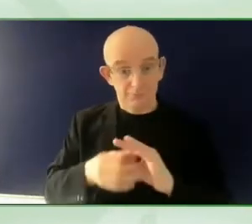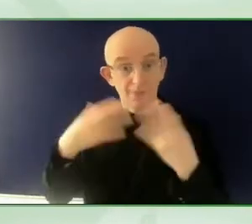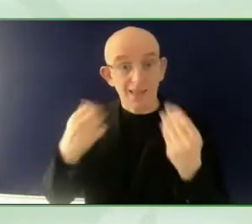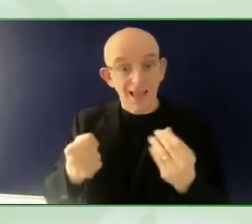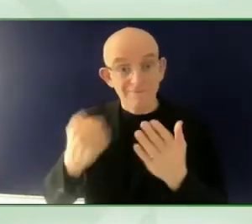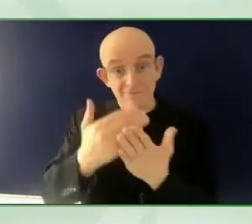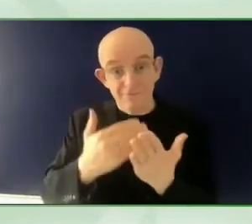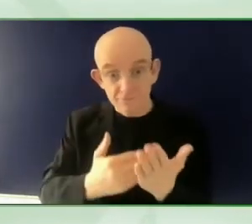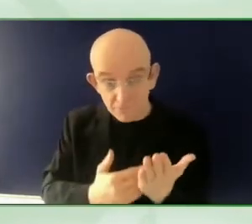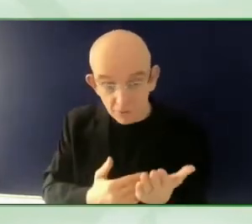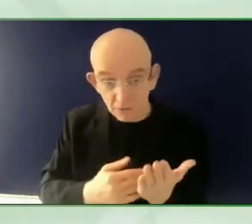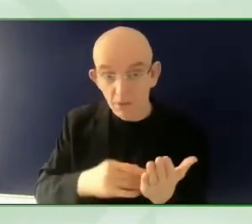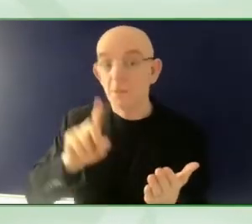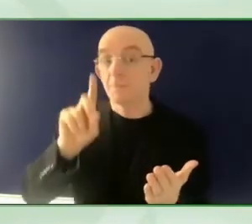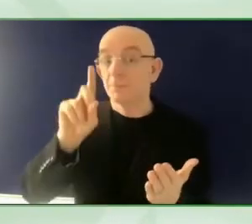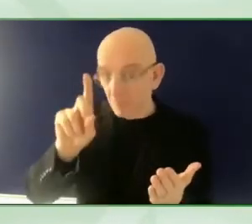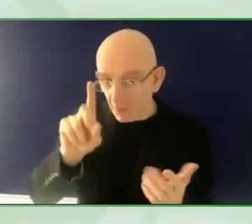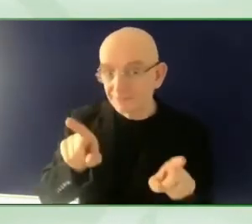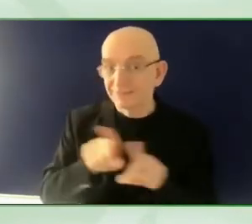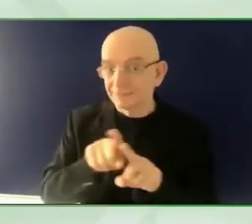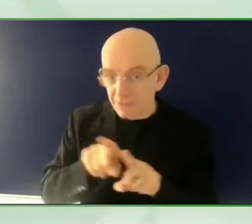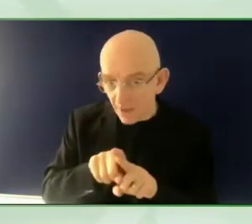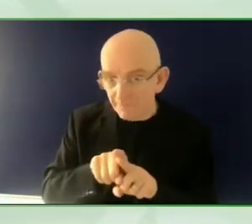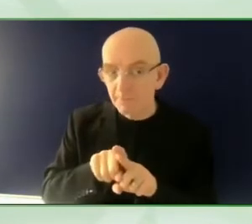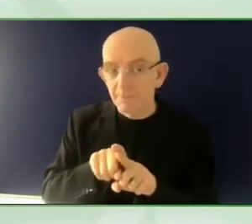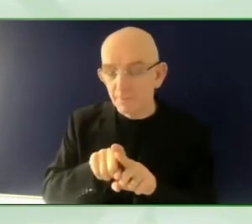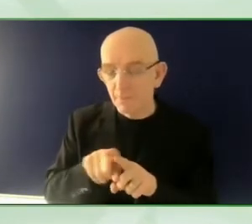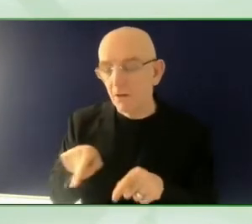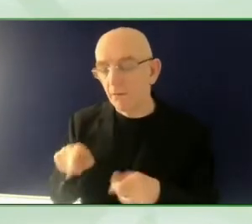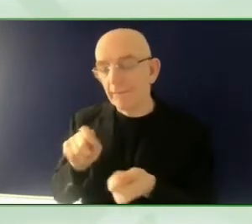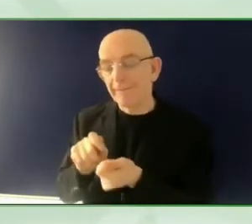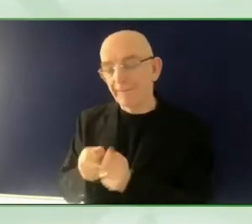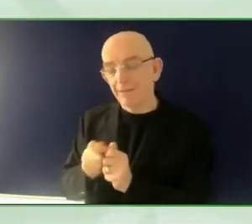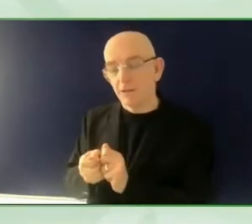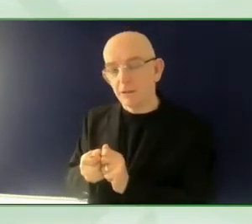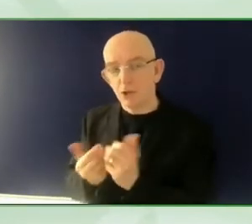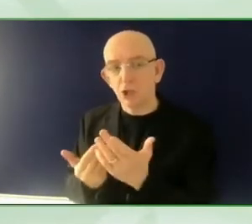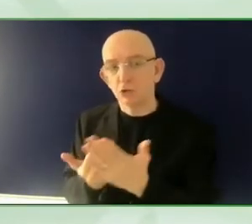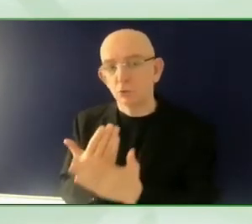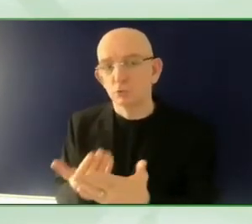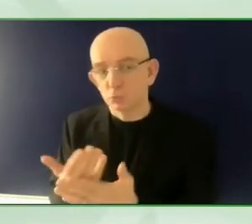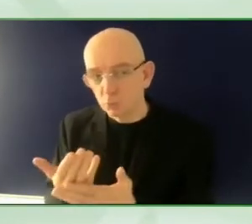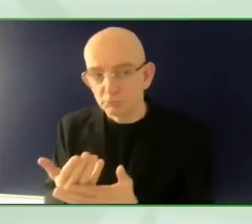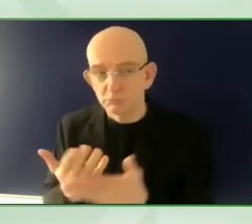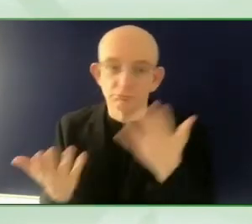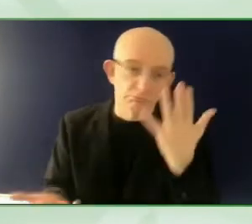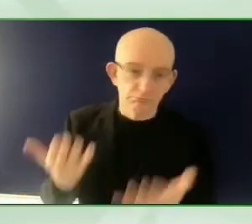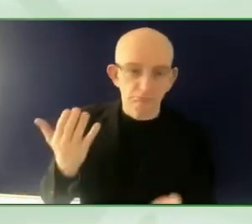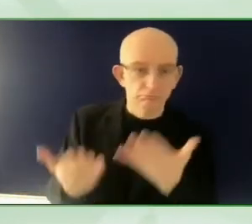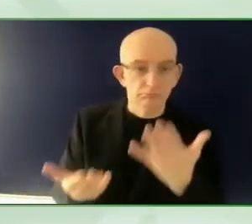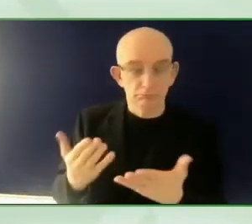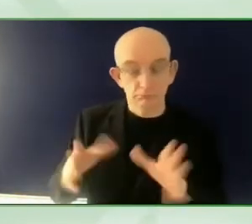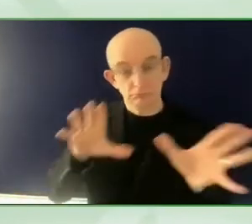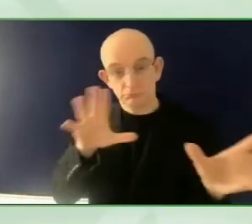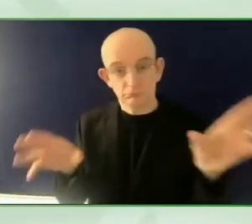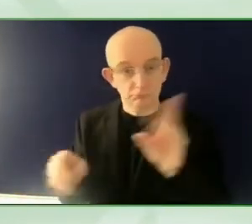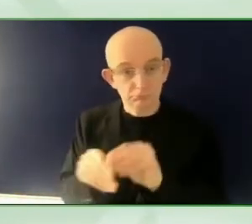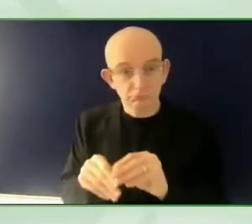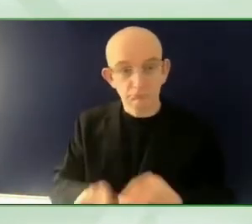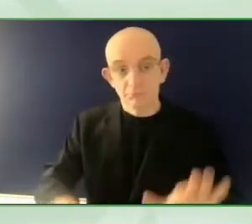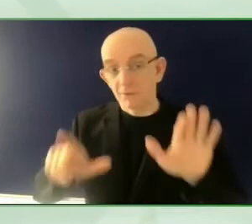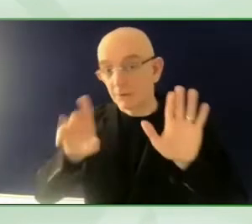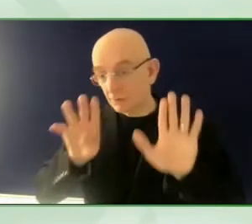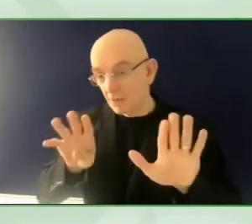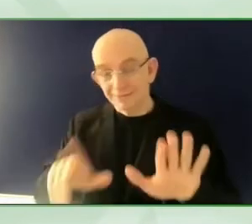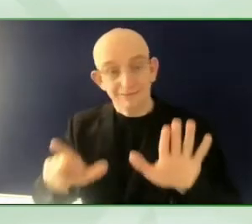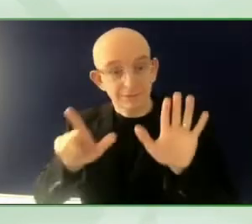which are new, and very little, 3.5%, that are updated commitments from 2018. So